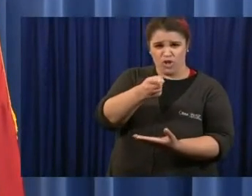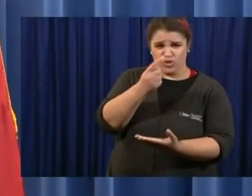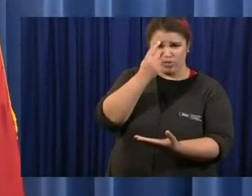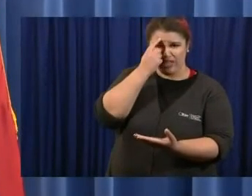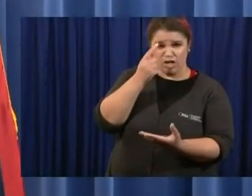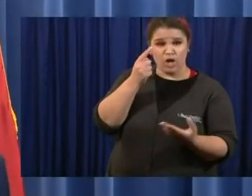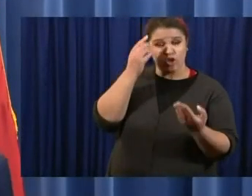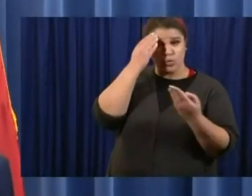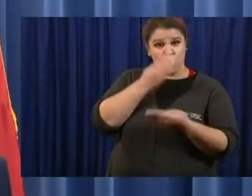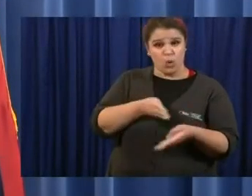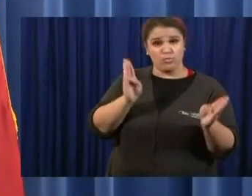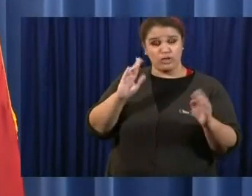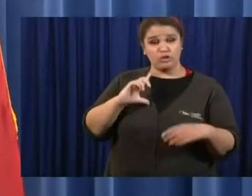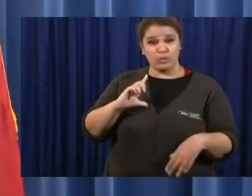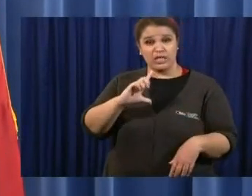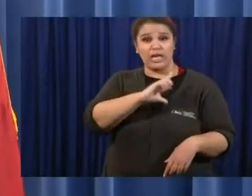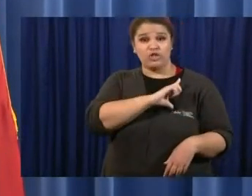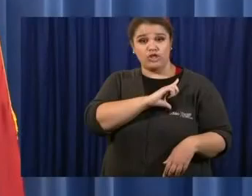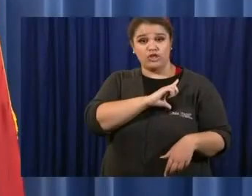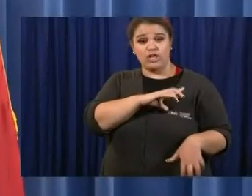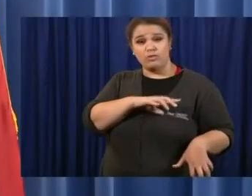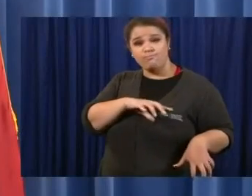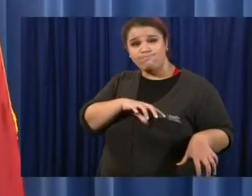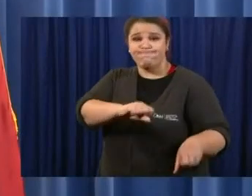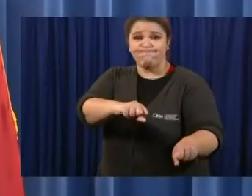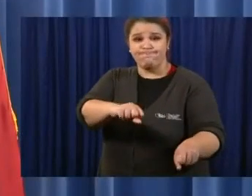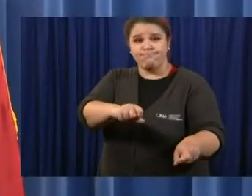more legislative oversight of that?